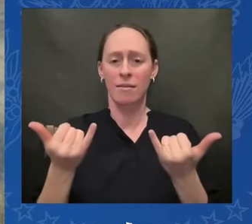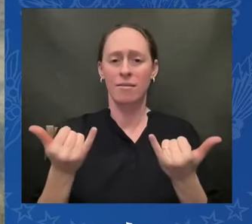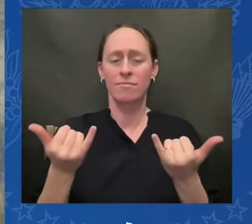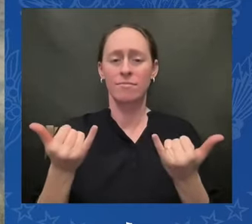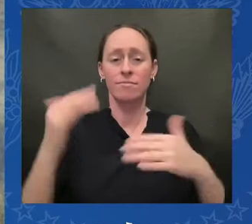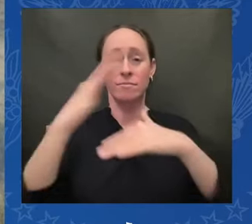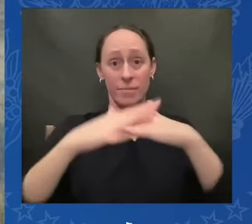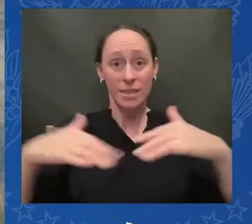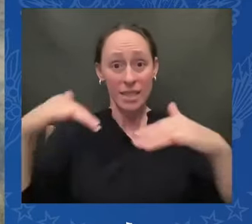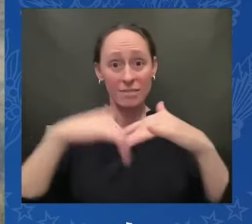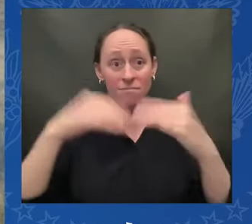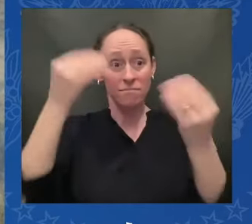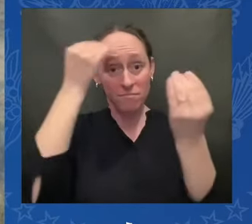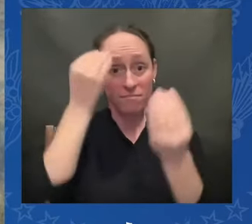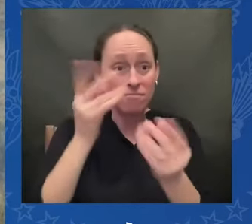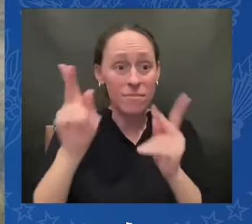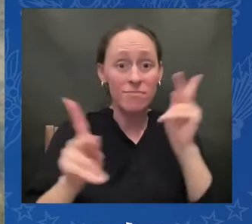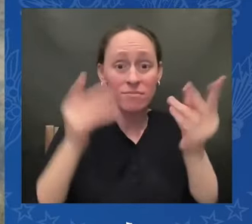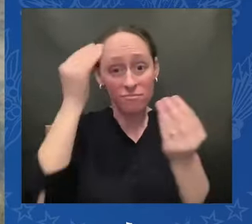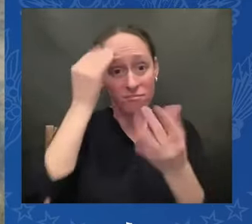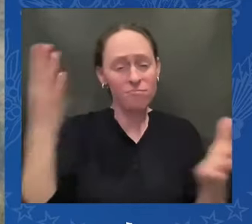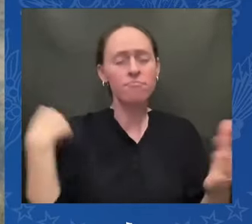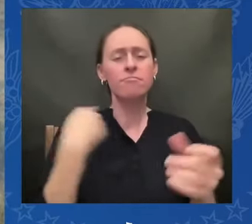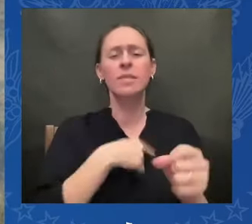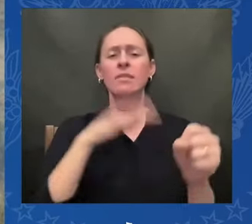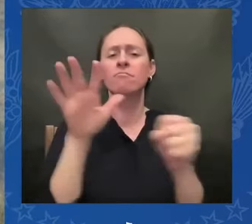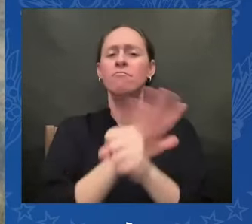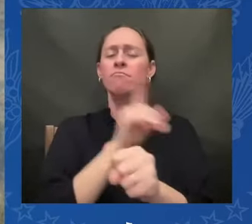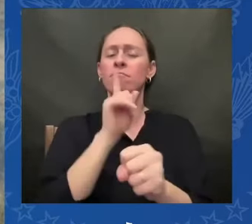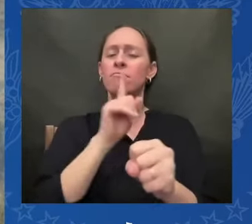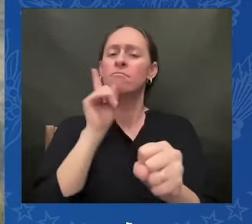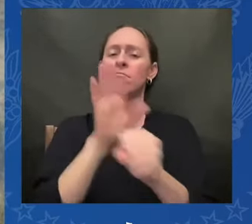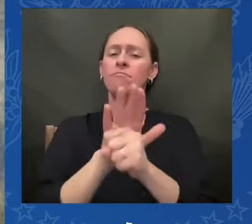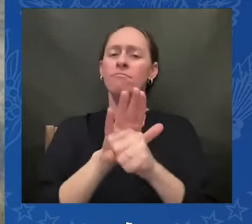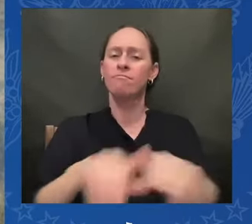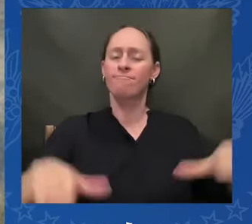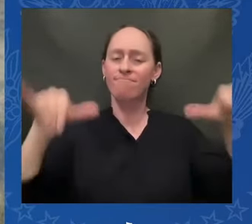dawa thank you all so much thank you